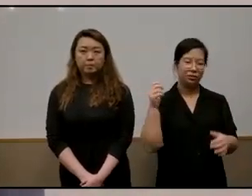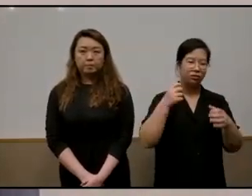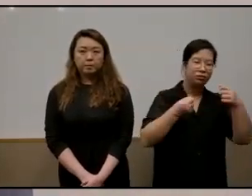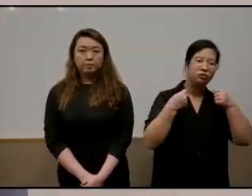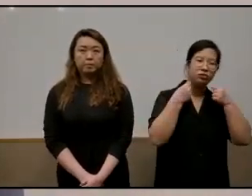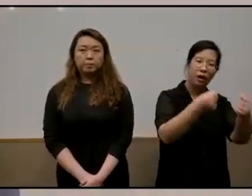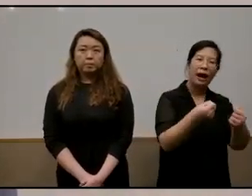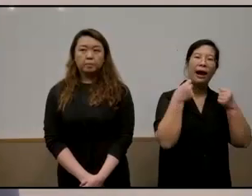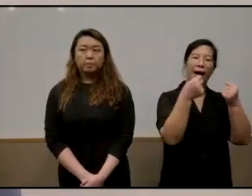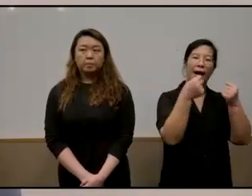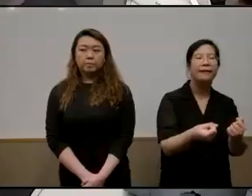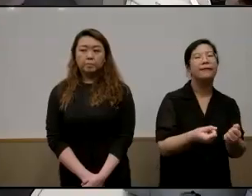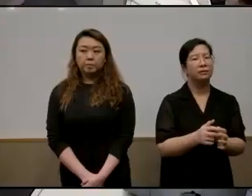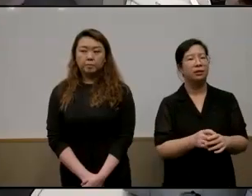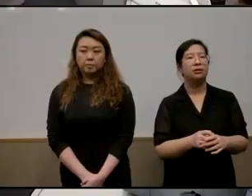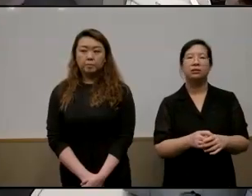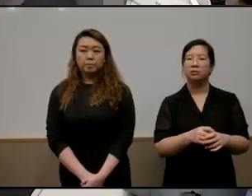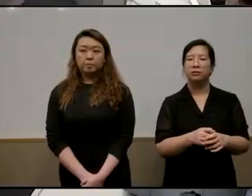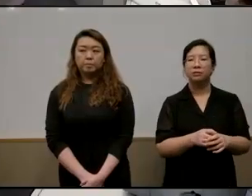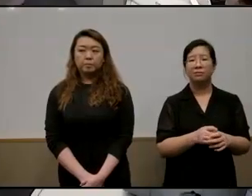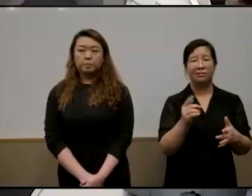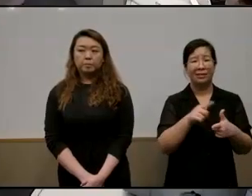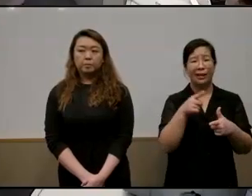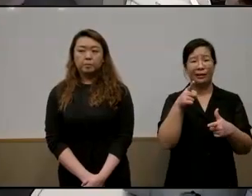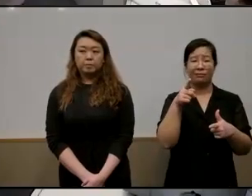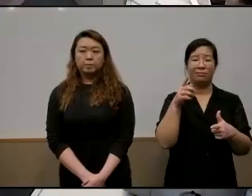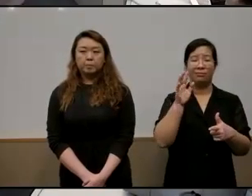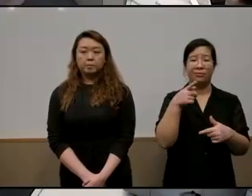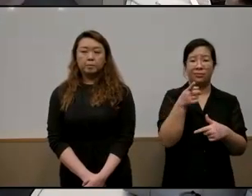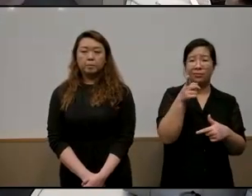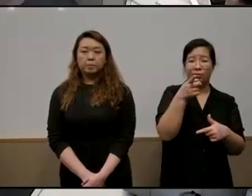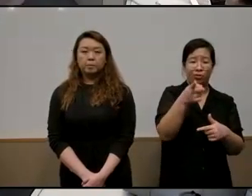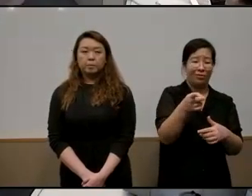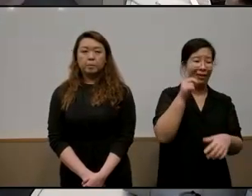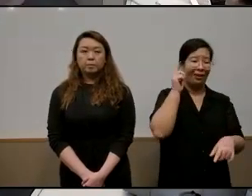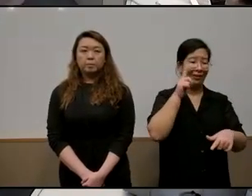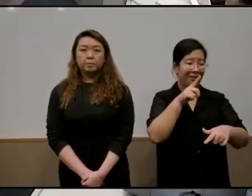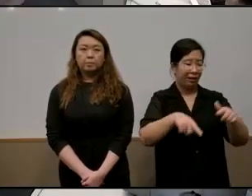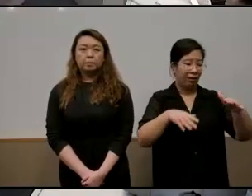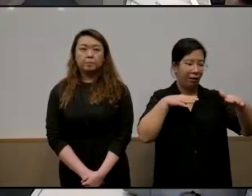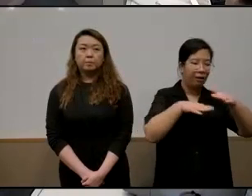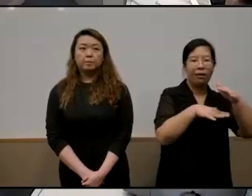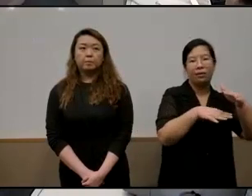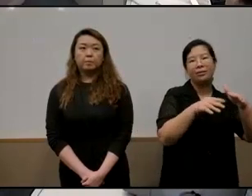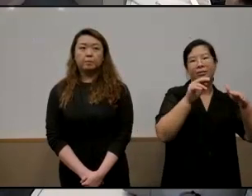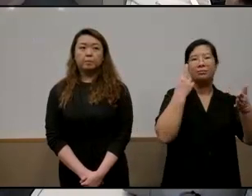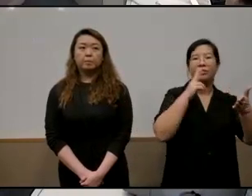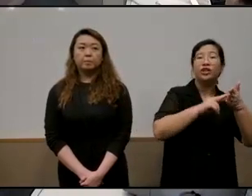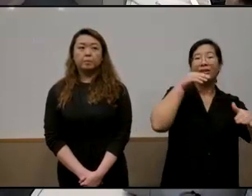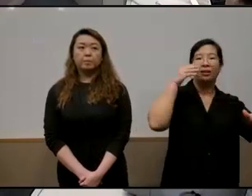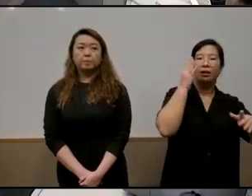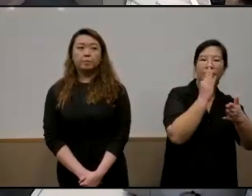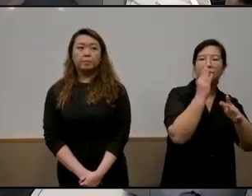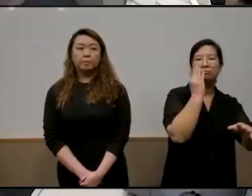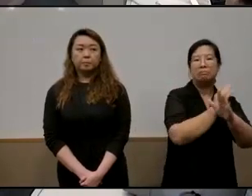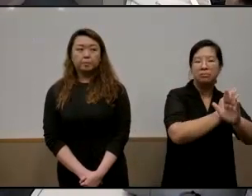40 hours of community service or something like that then you get pushed out of your nearby school and you have to go to a school further away that's time that's